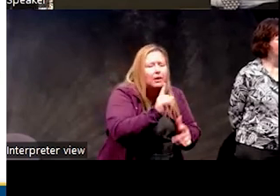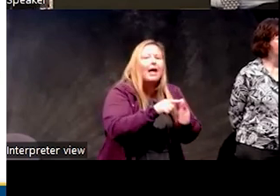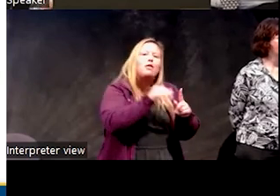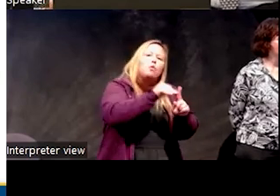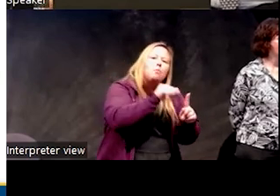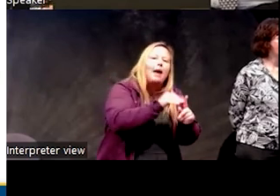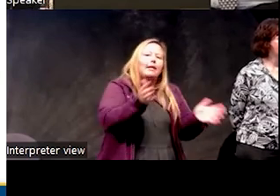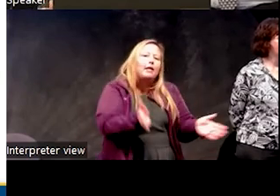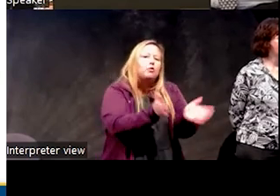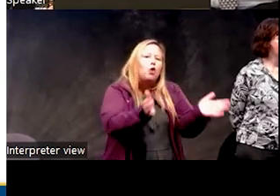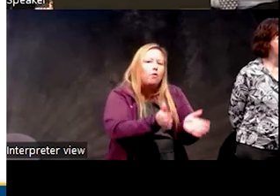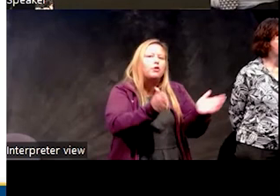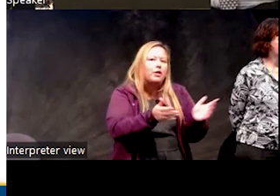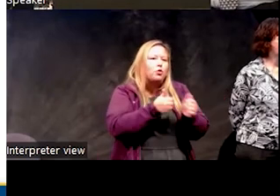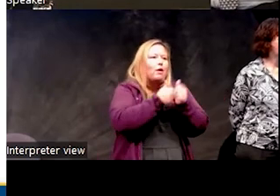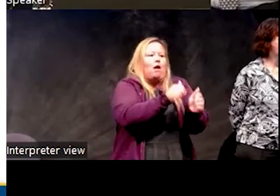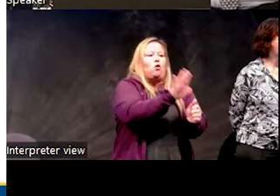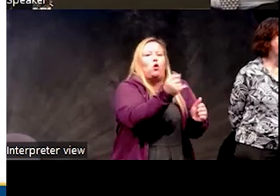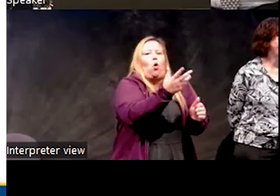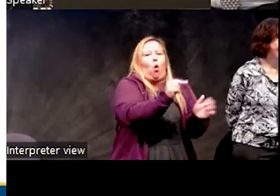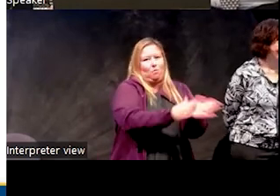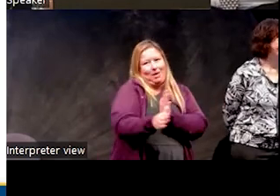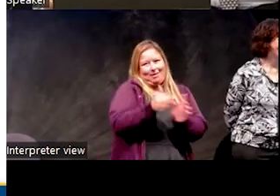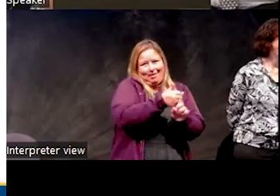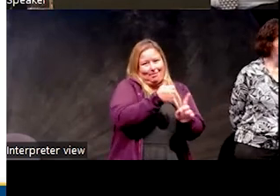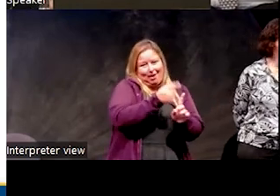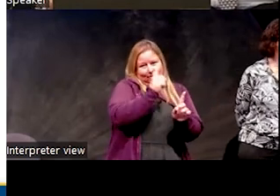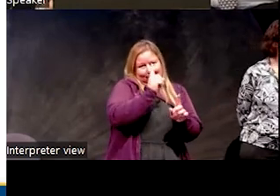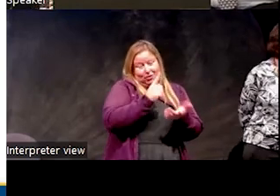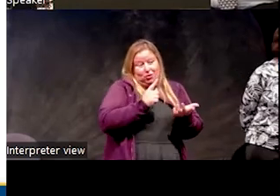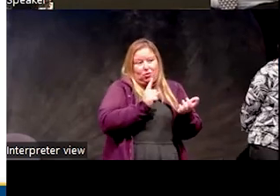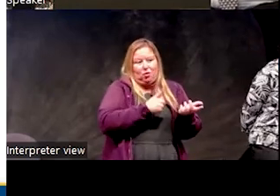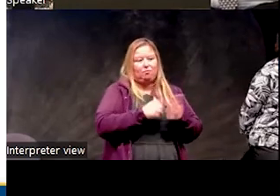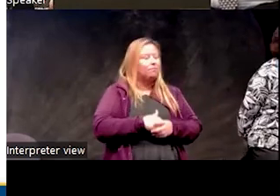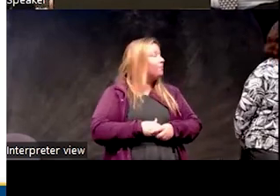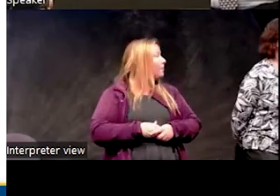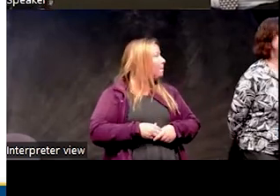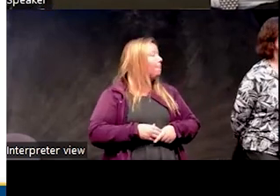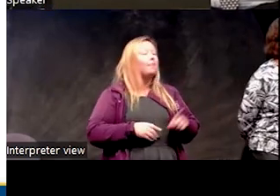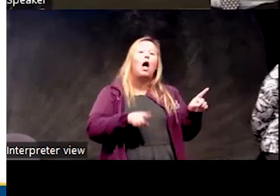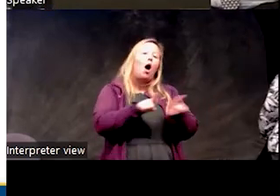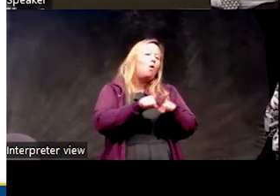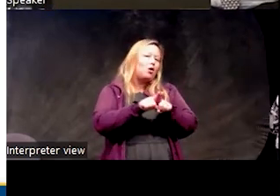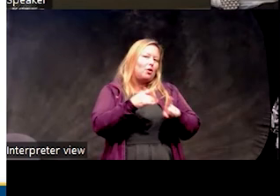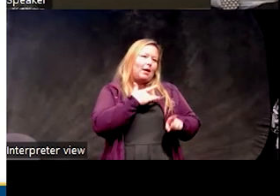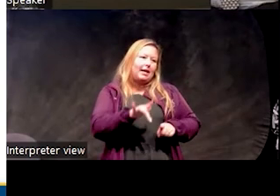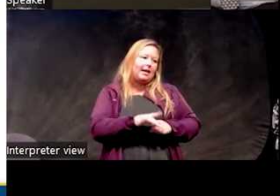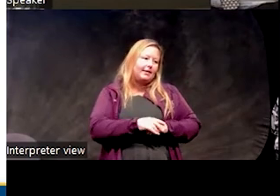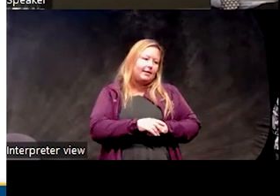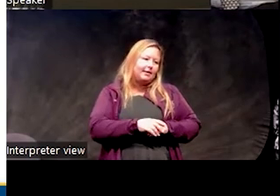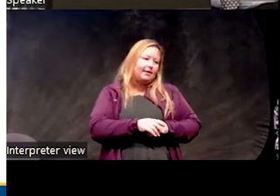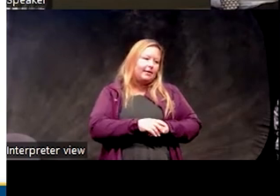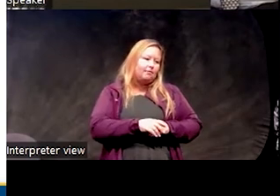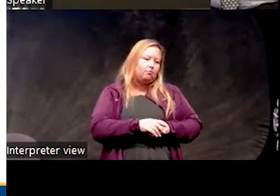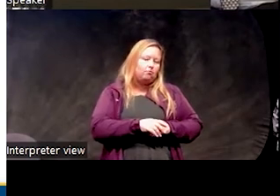and encouraging those, like, strategies to enhance that motivation. I tend to also, I'll use, like, the